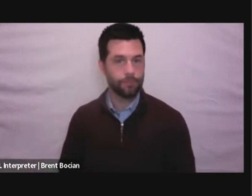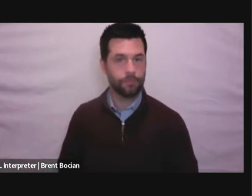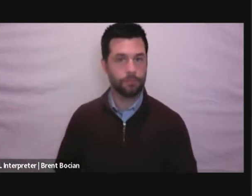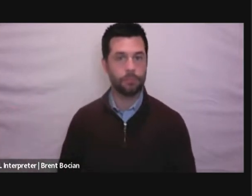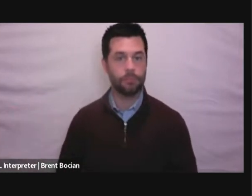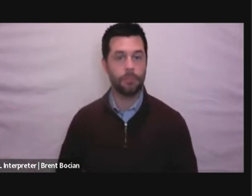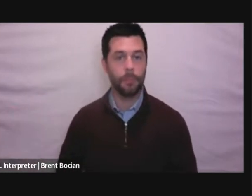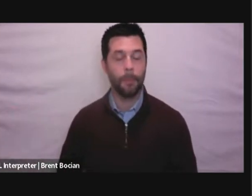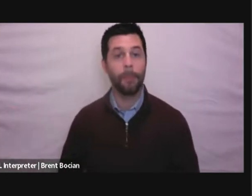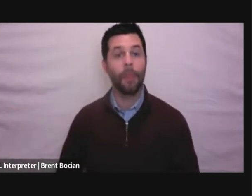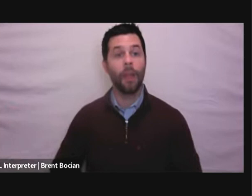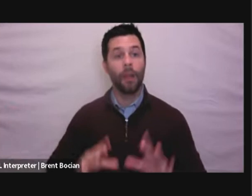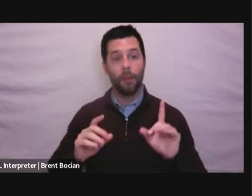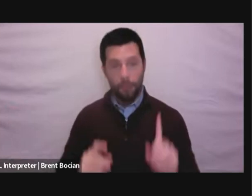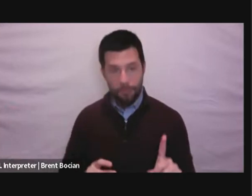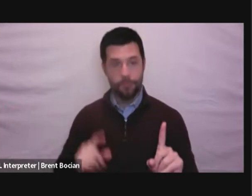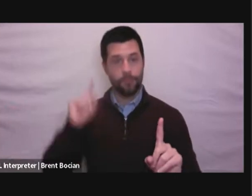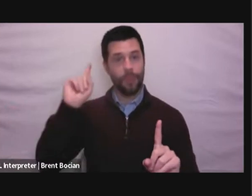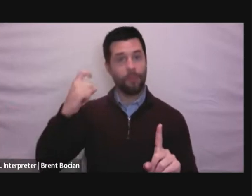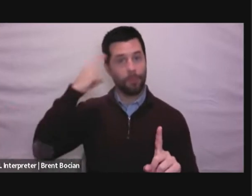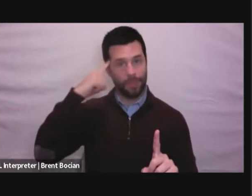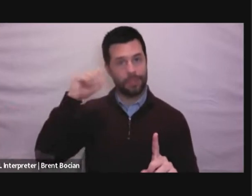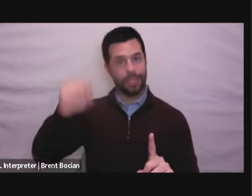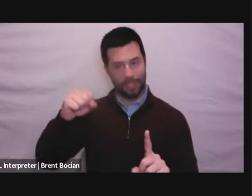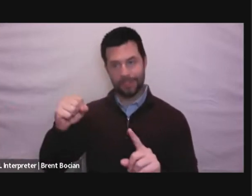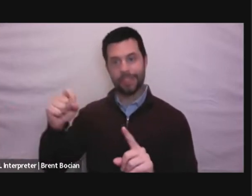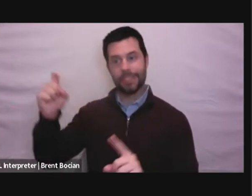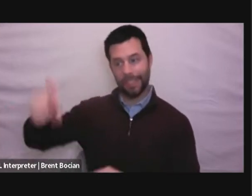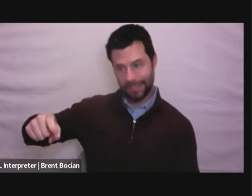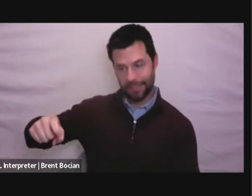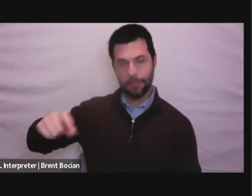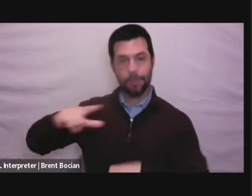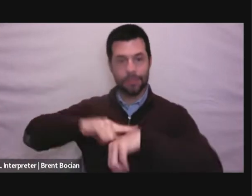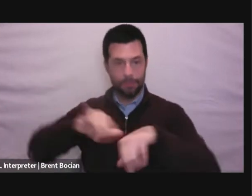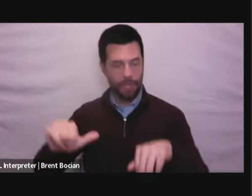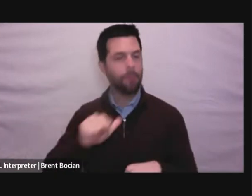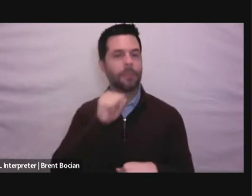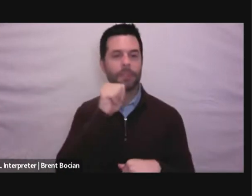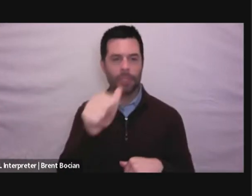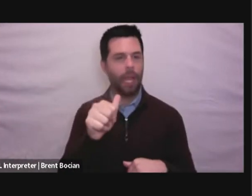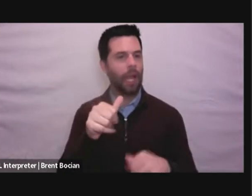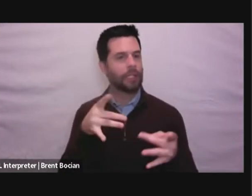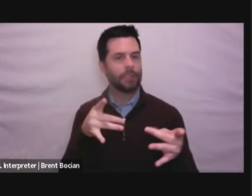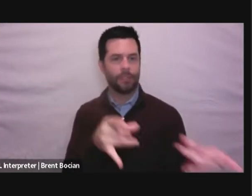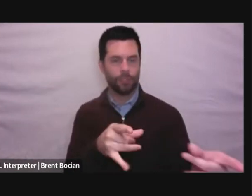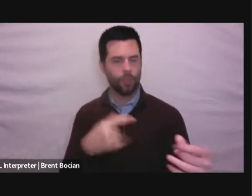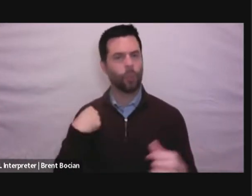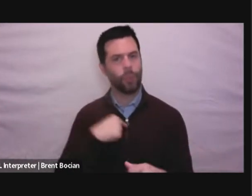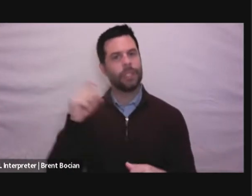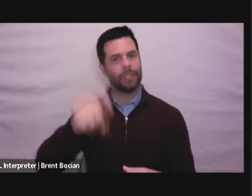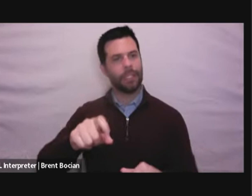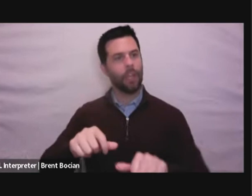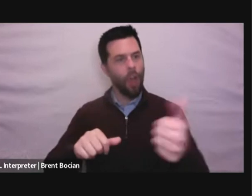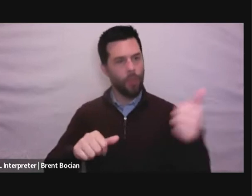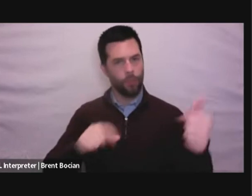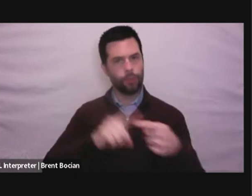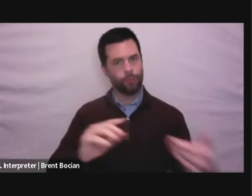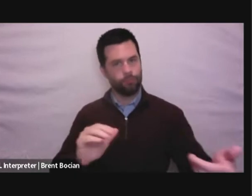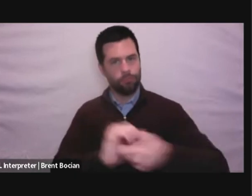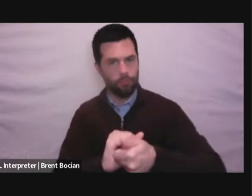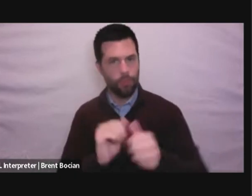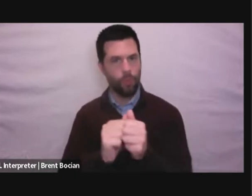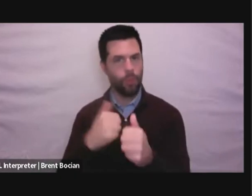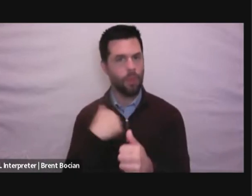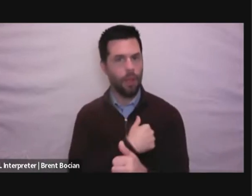But government is necessary, but it is not sufficient. We need others to step up with us, including